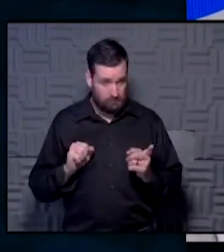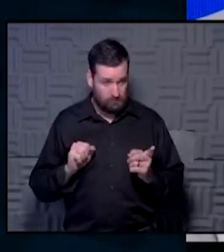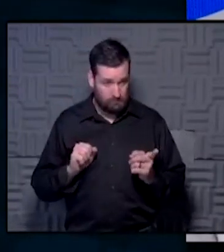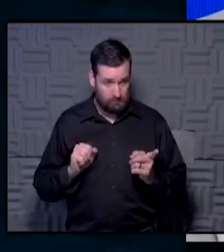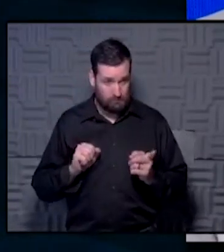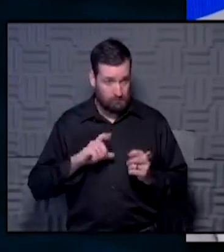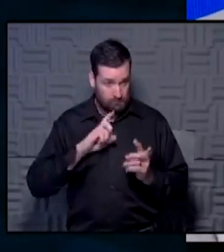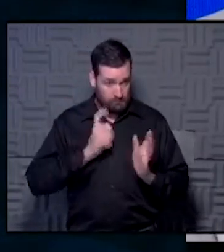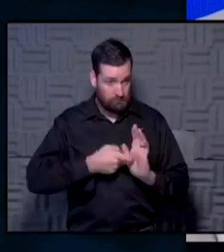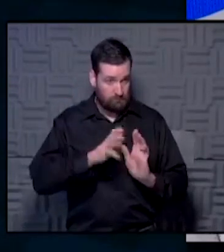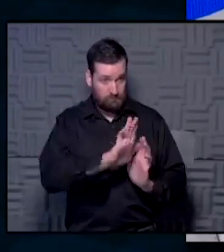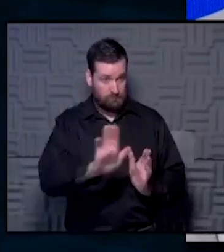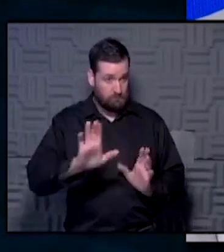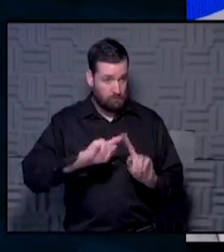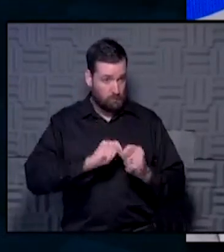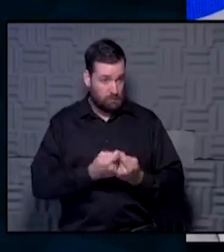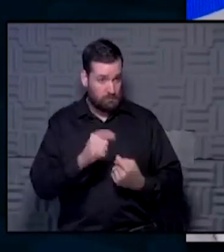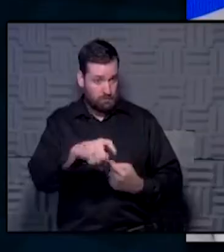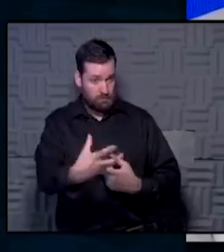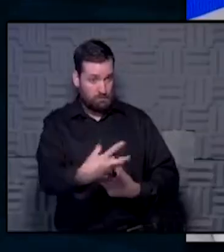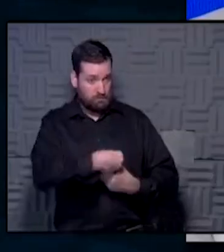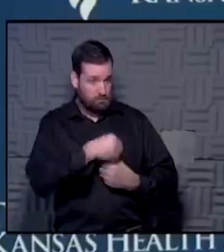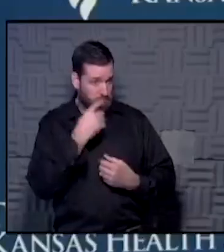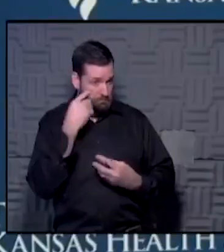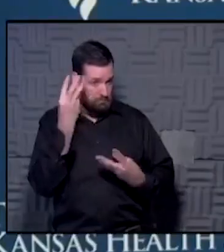team has to take into account?